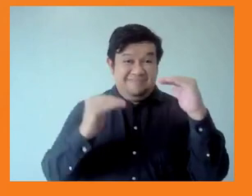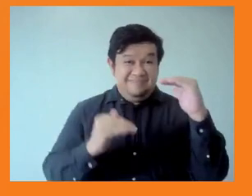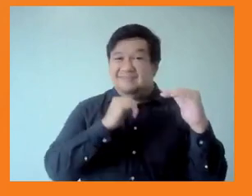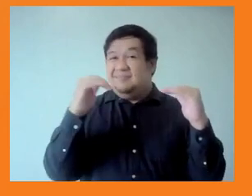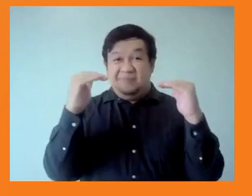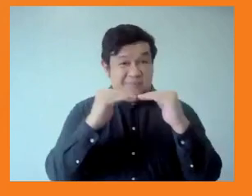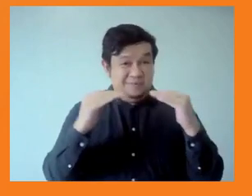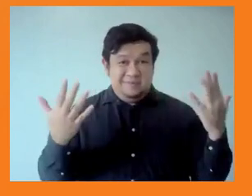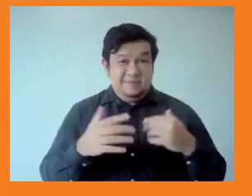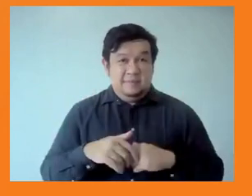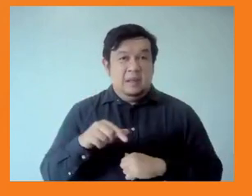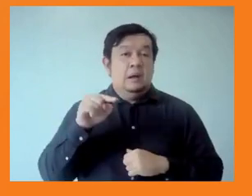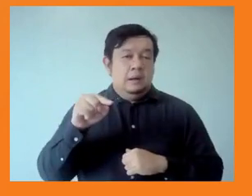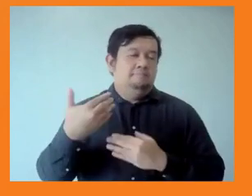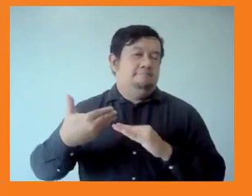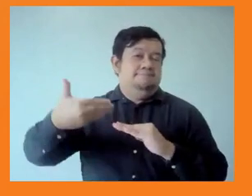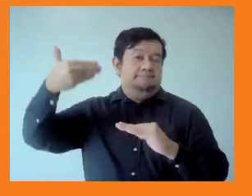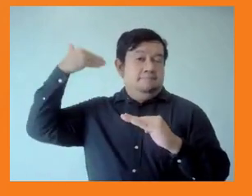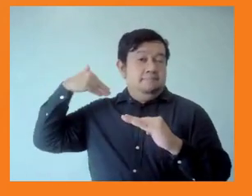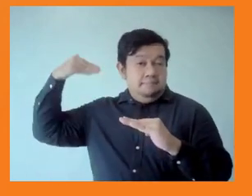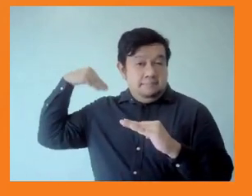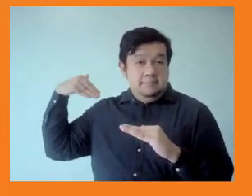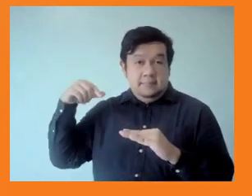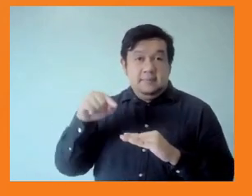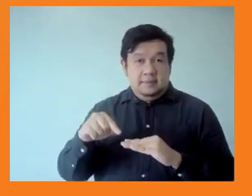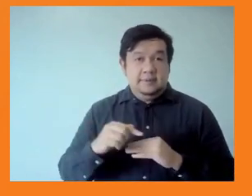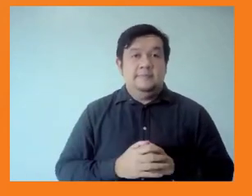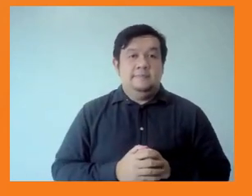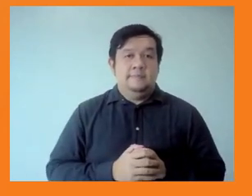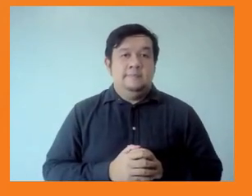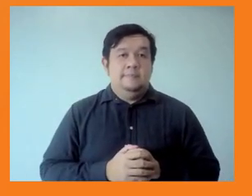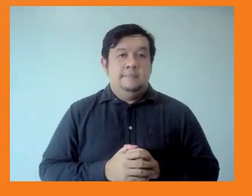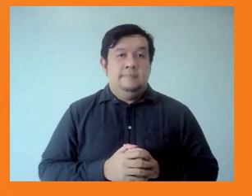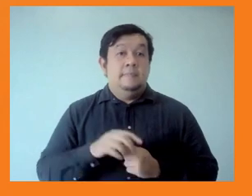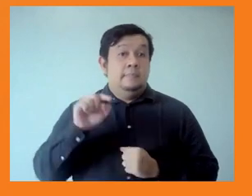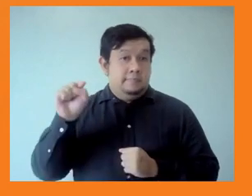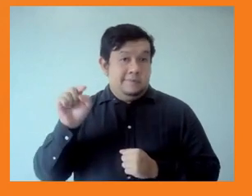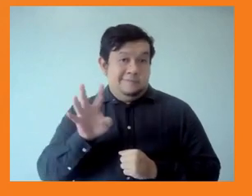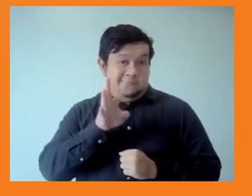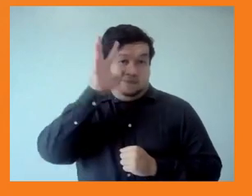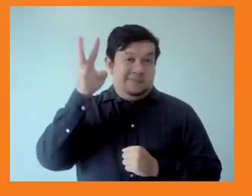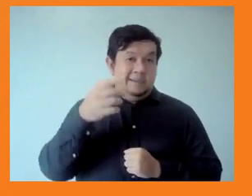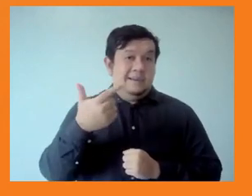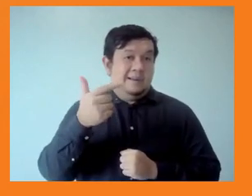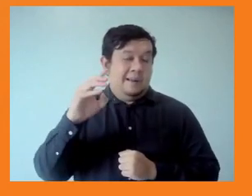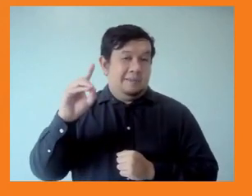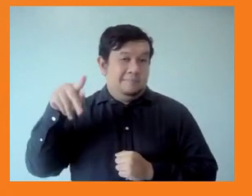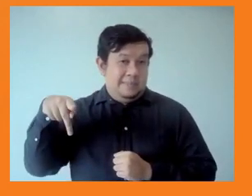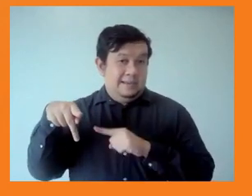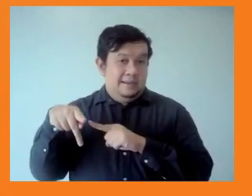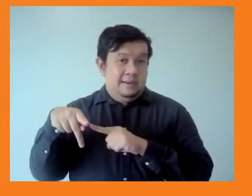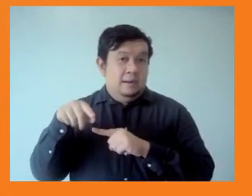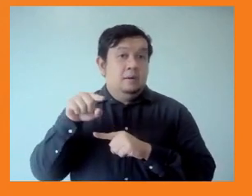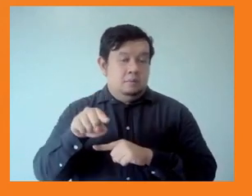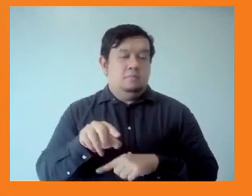Simon Kuznets, who was the inventor of GNP. And in 1934, he said, look, GNP, as the